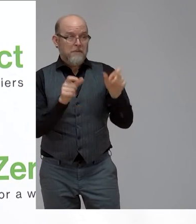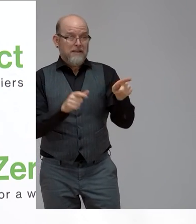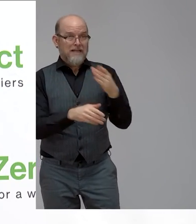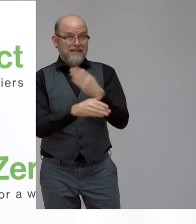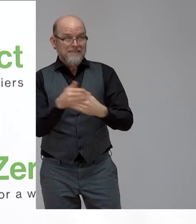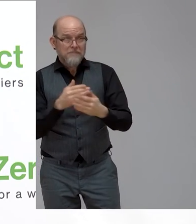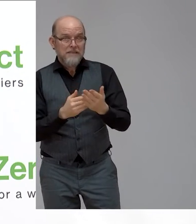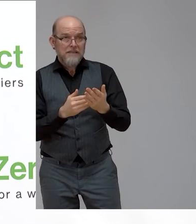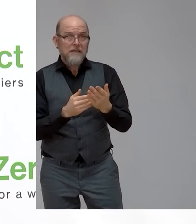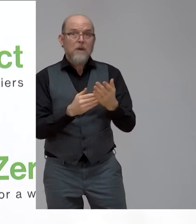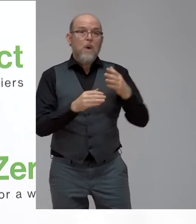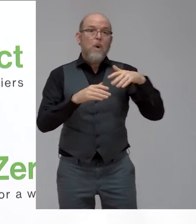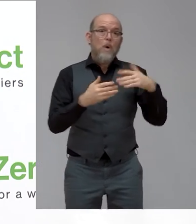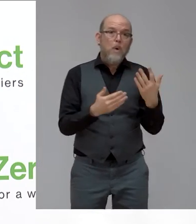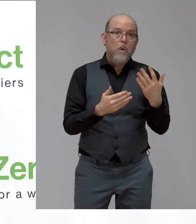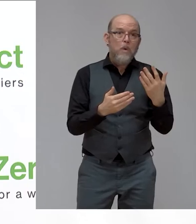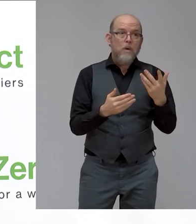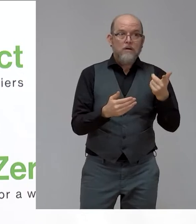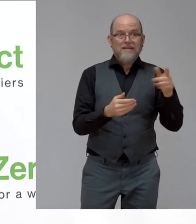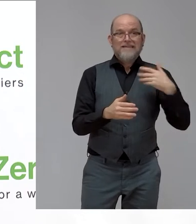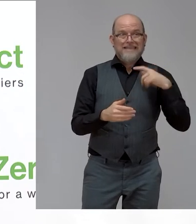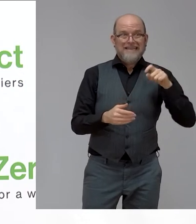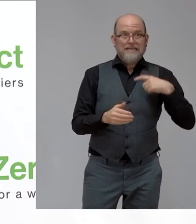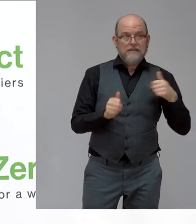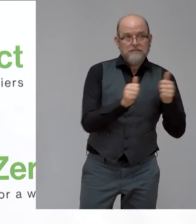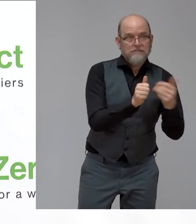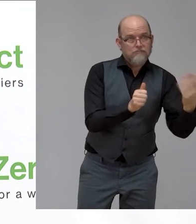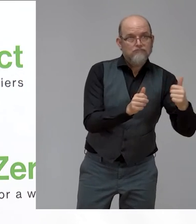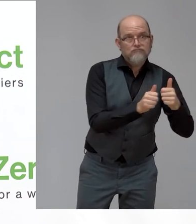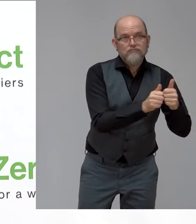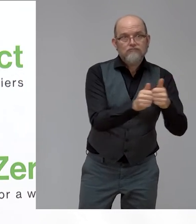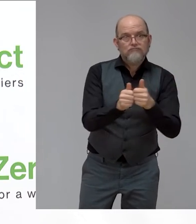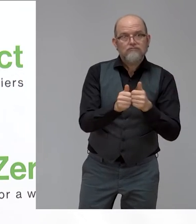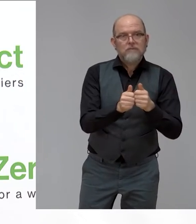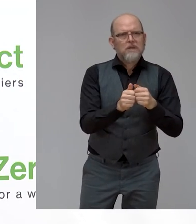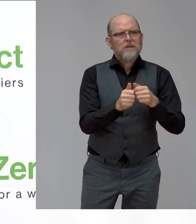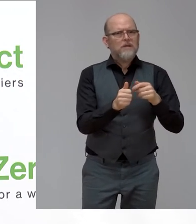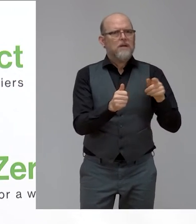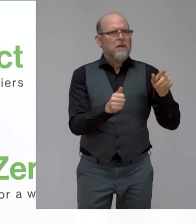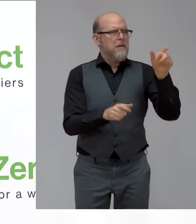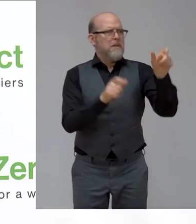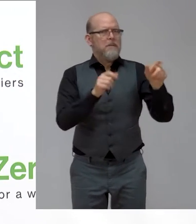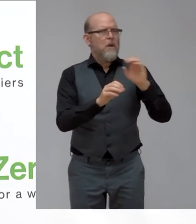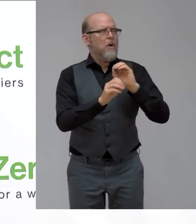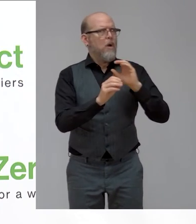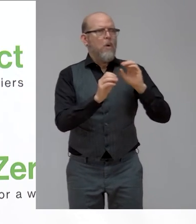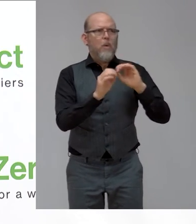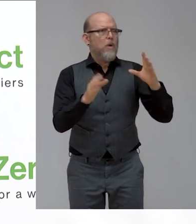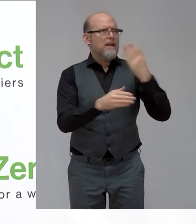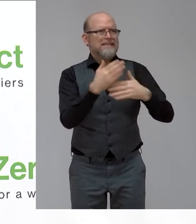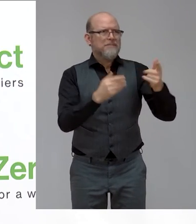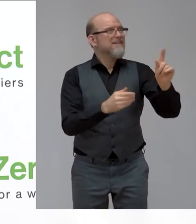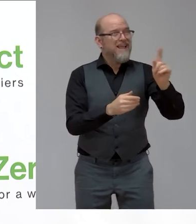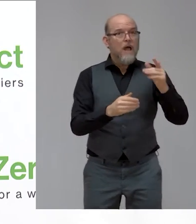people who don't have that disability. And people who want to amplify the voice and support the respective category of employees,